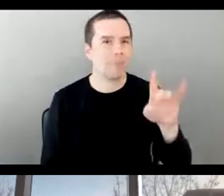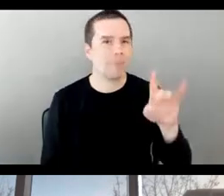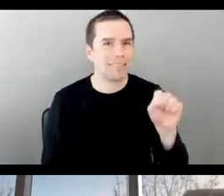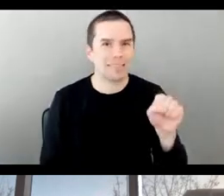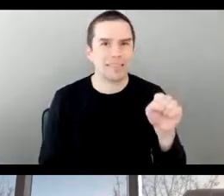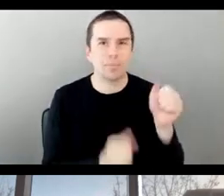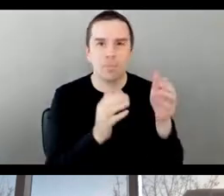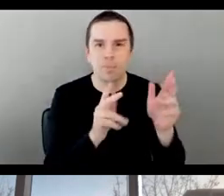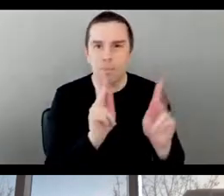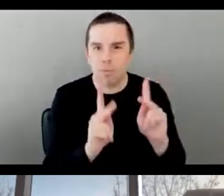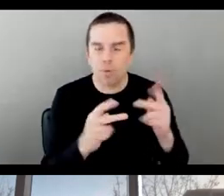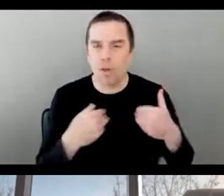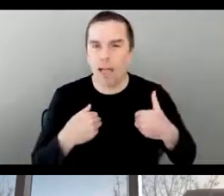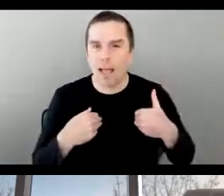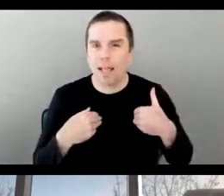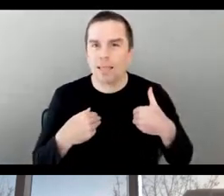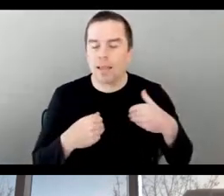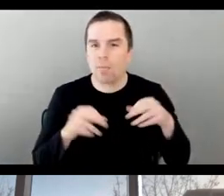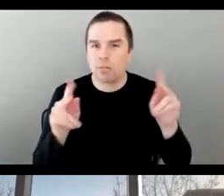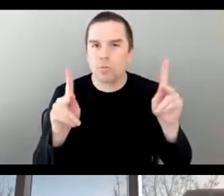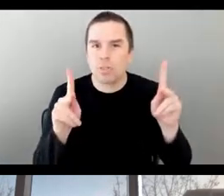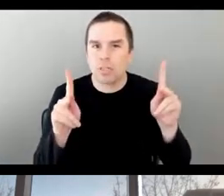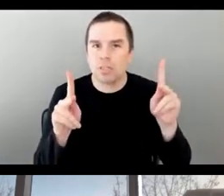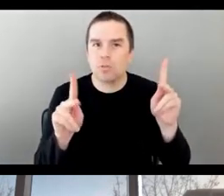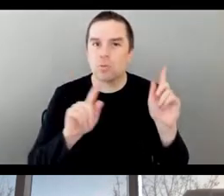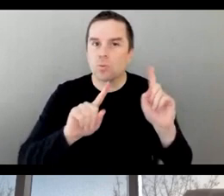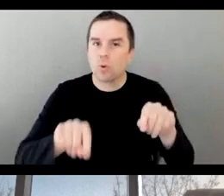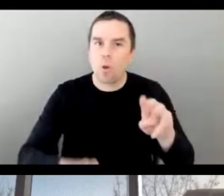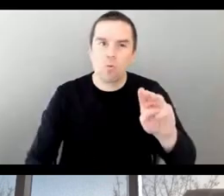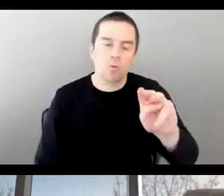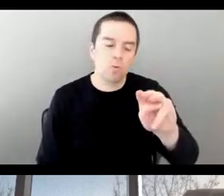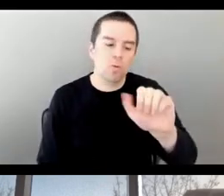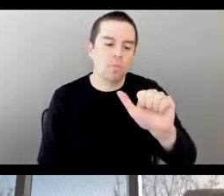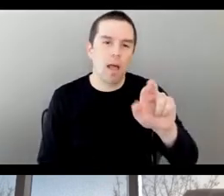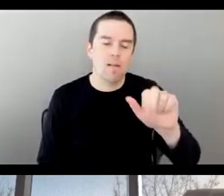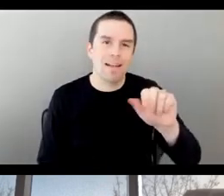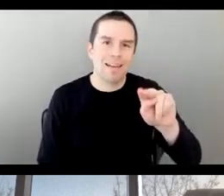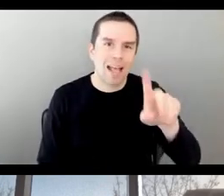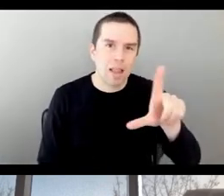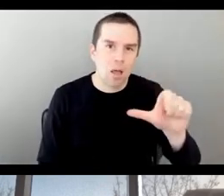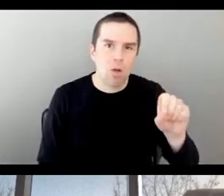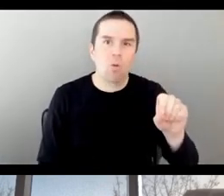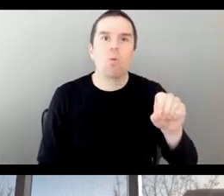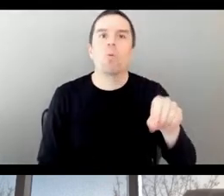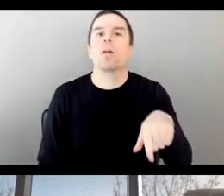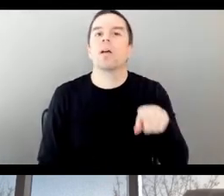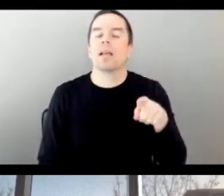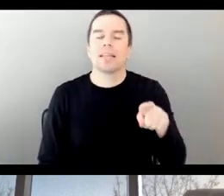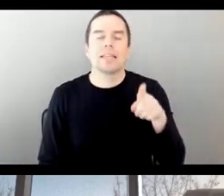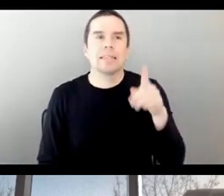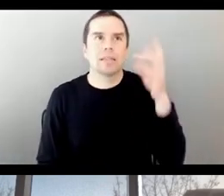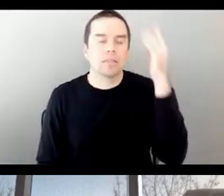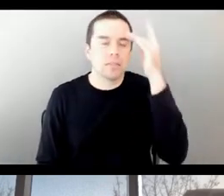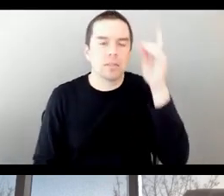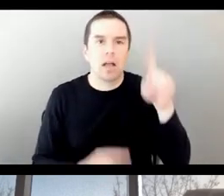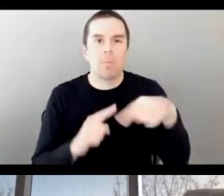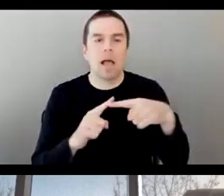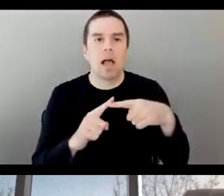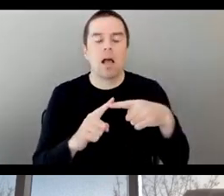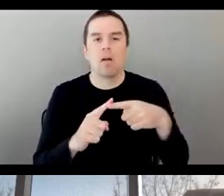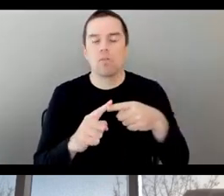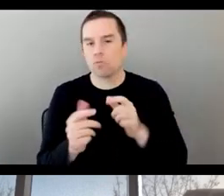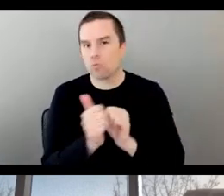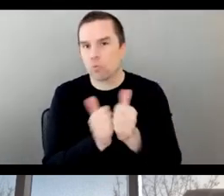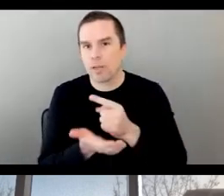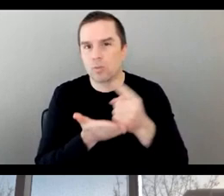really thinking about, you know, the anatomy of the race weekend and the strategies that are employed. It's a huge